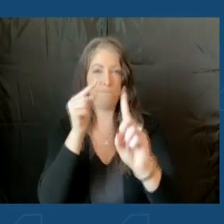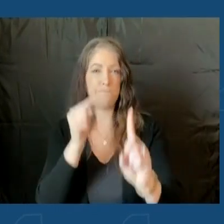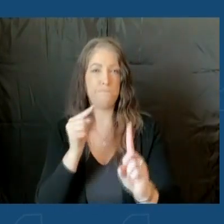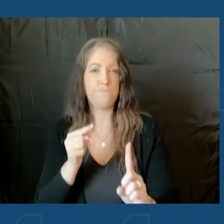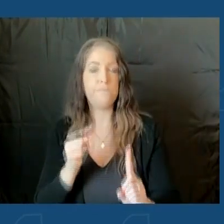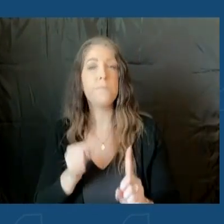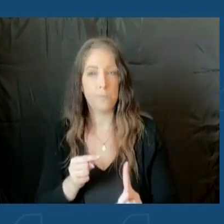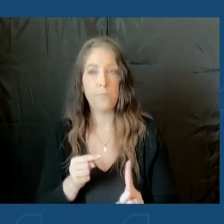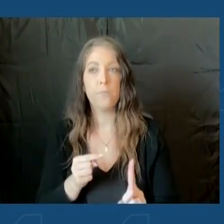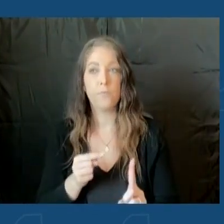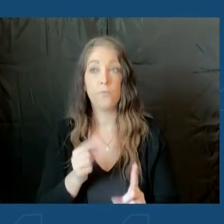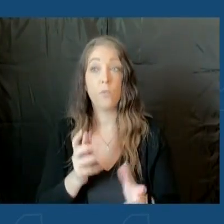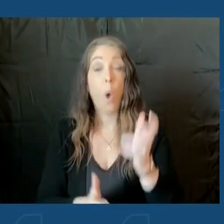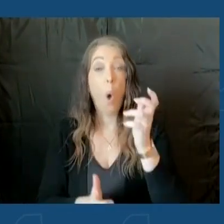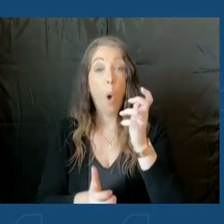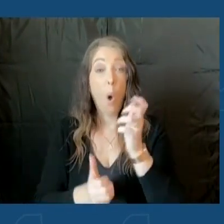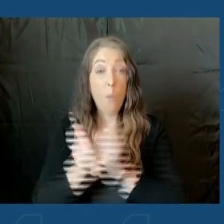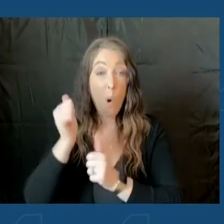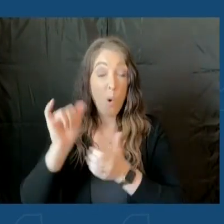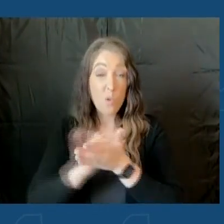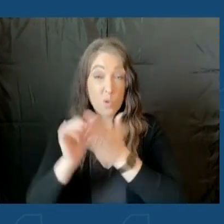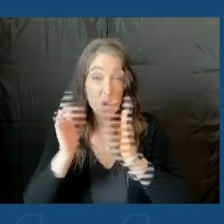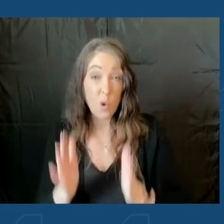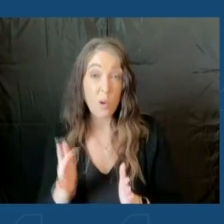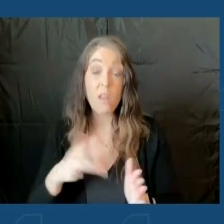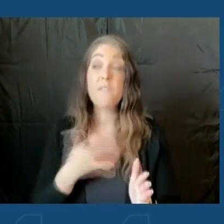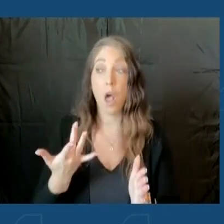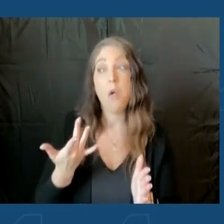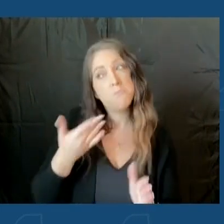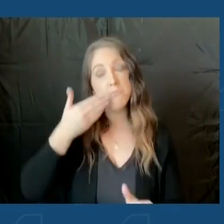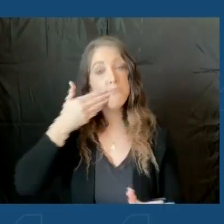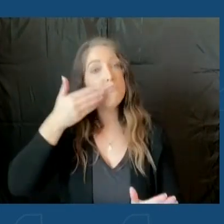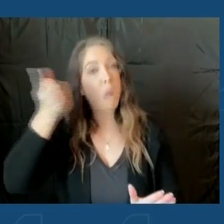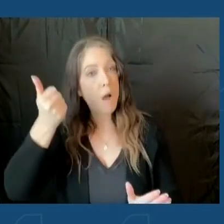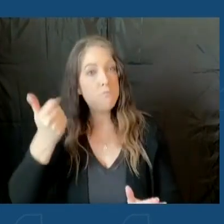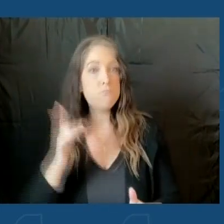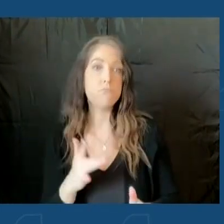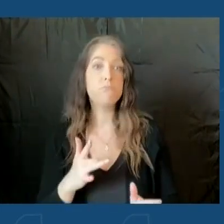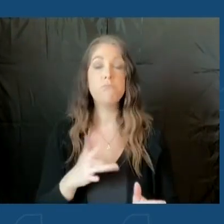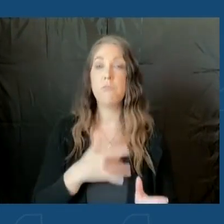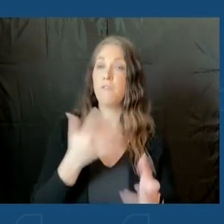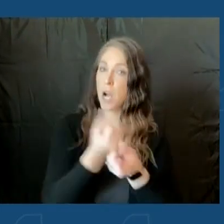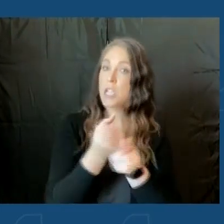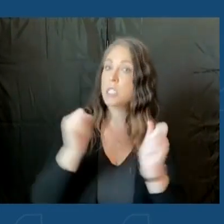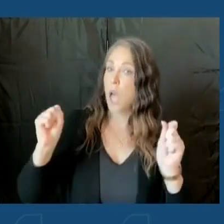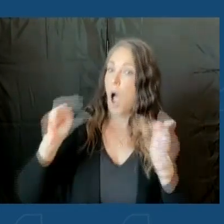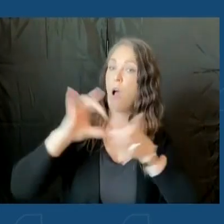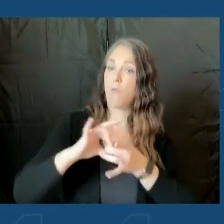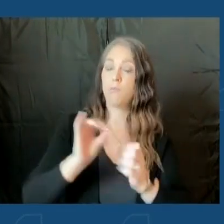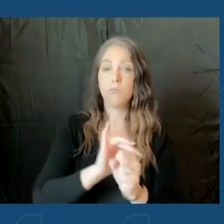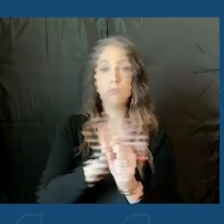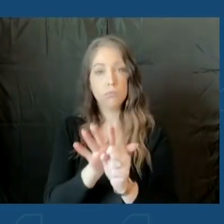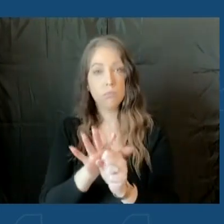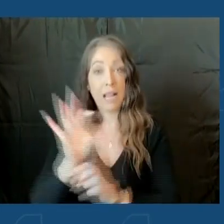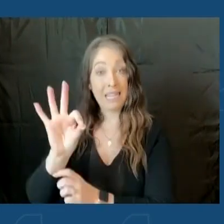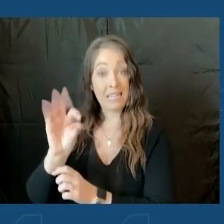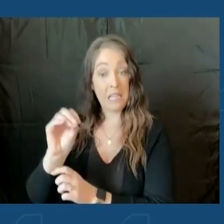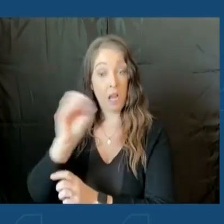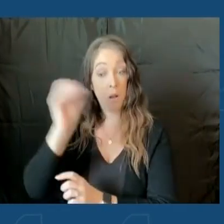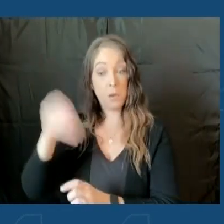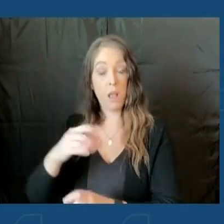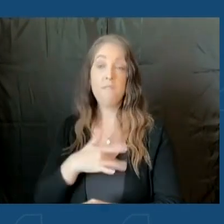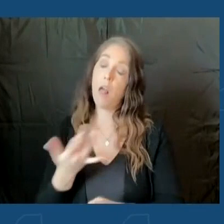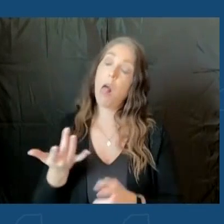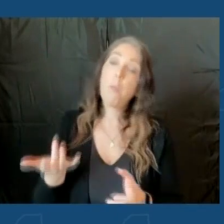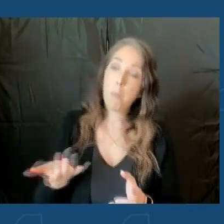And most New Yorkers feel things have gotten better. They currently feel safe about the state of COVID. About 90% feel somewhere